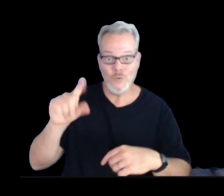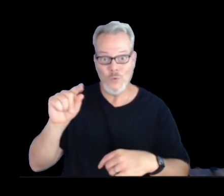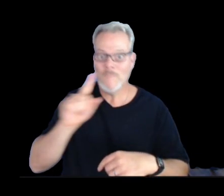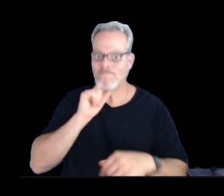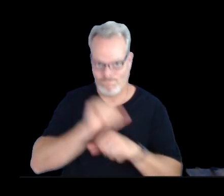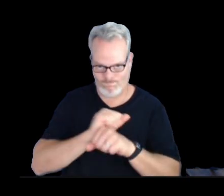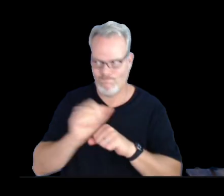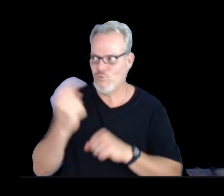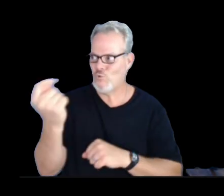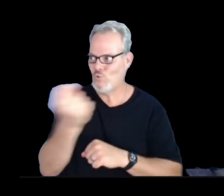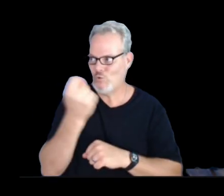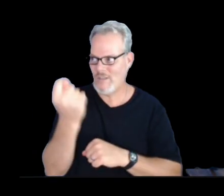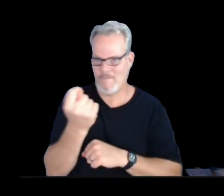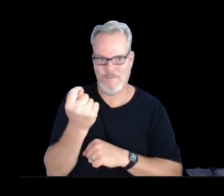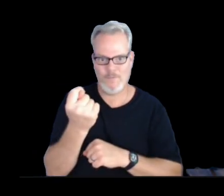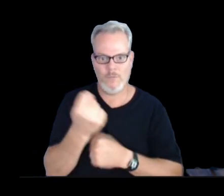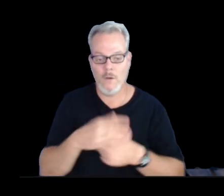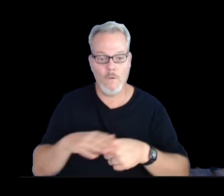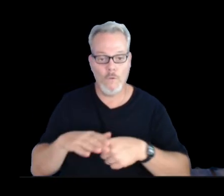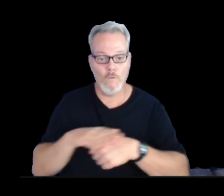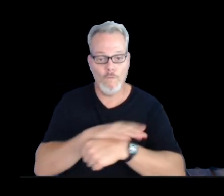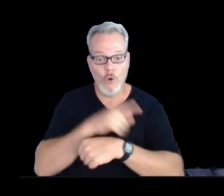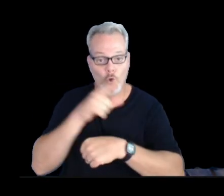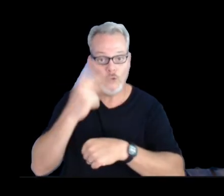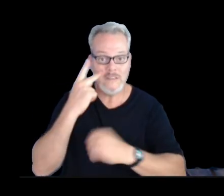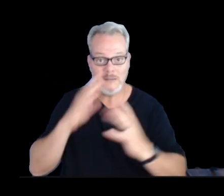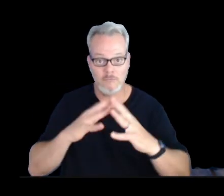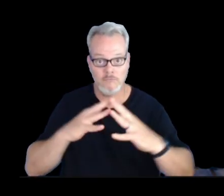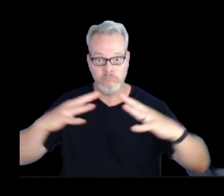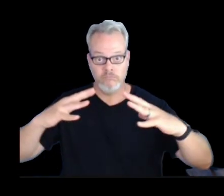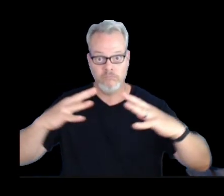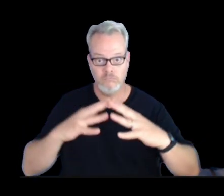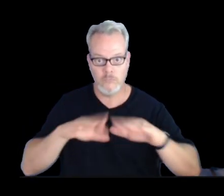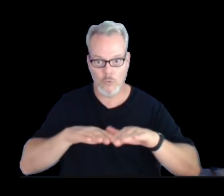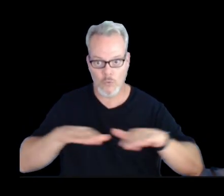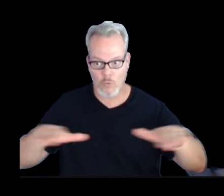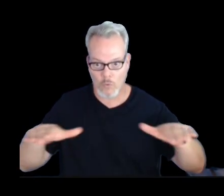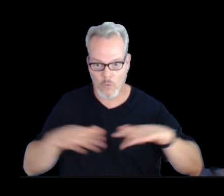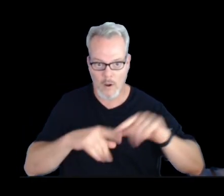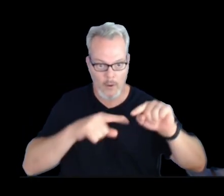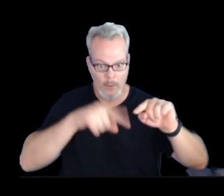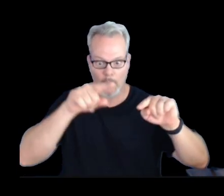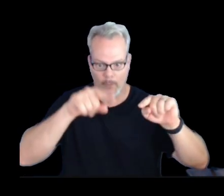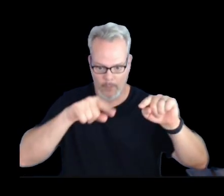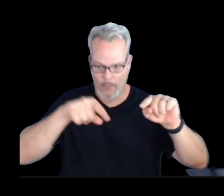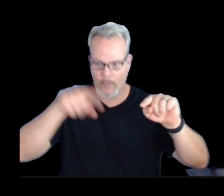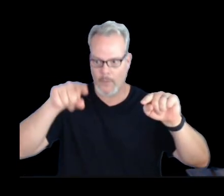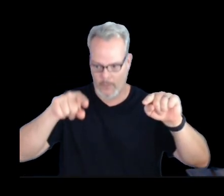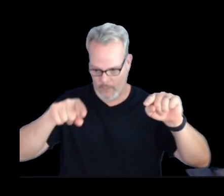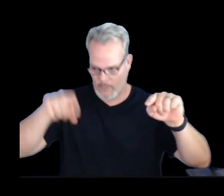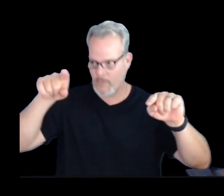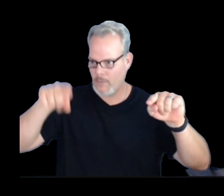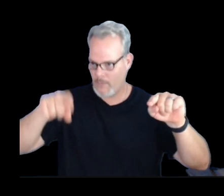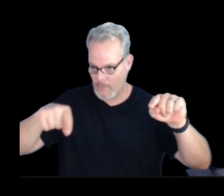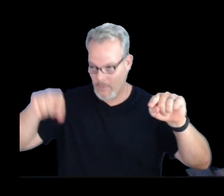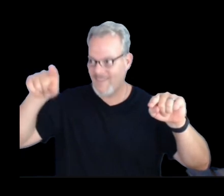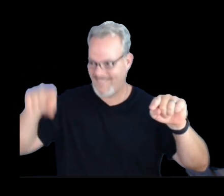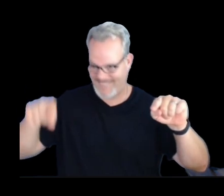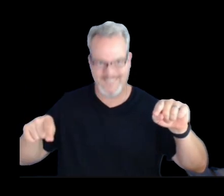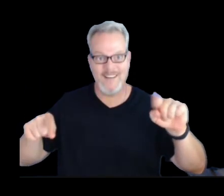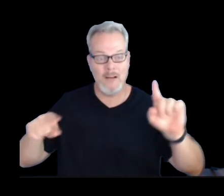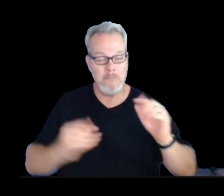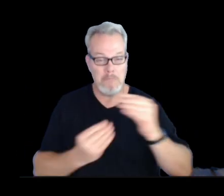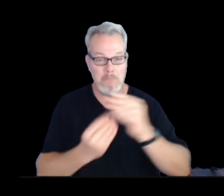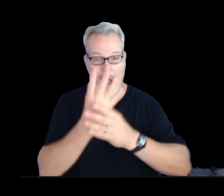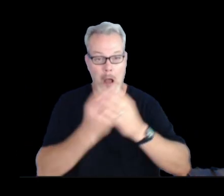showing the swelling of the ground in between episodes, and then the deflation, depressurization of the ground during the high fountain phases,